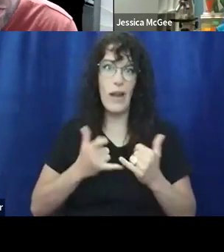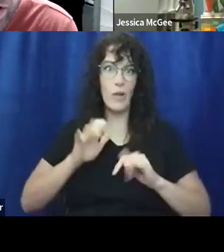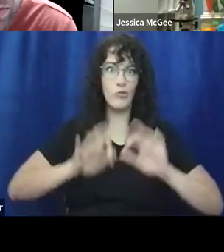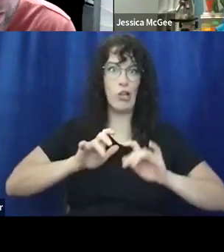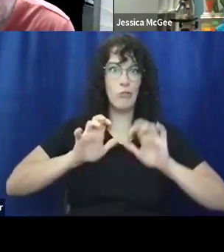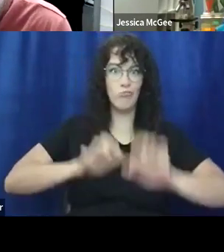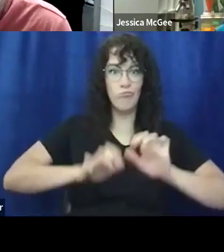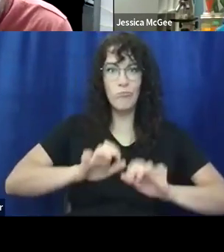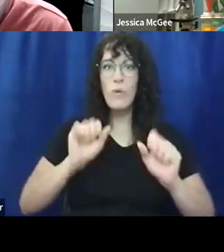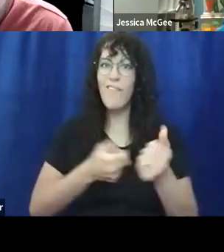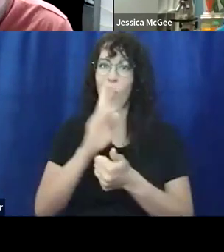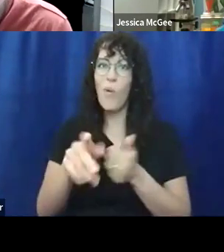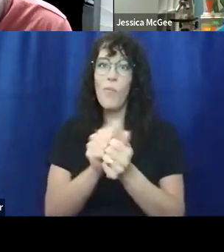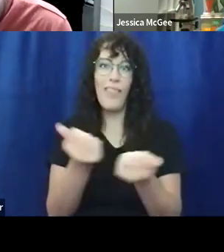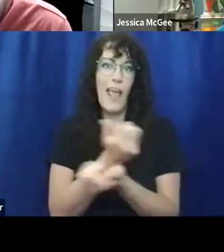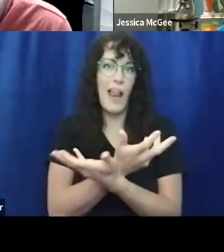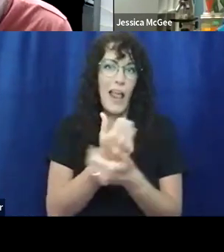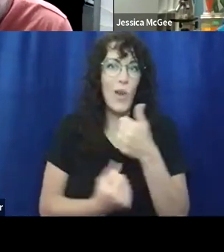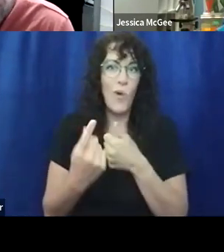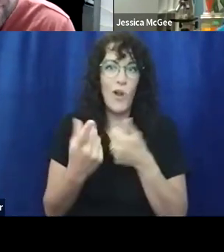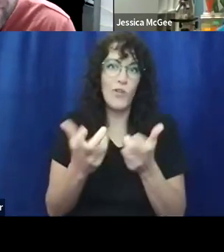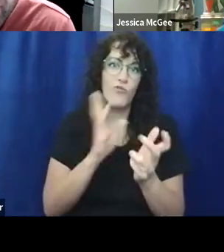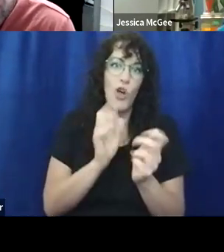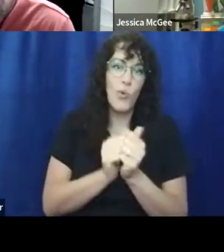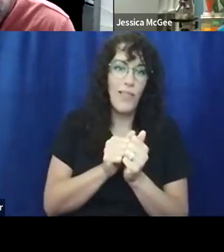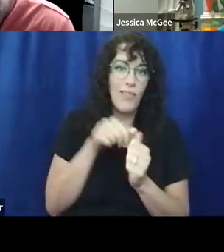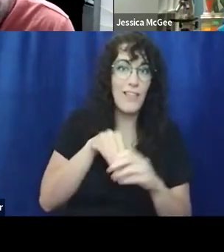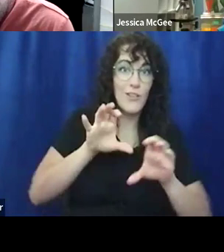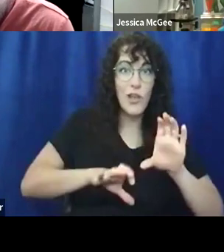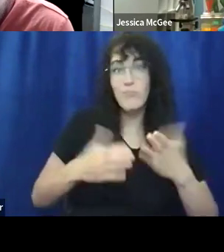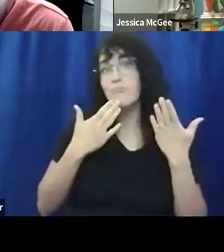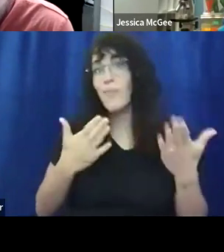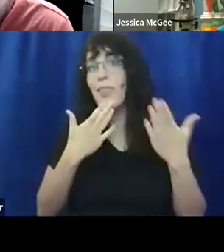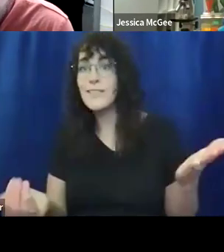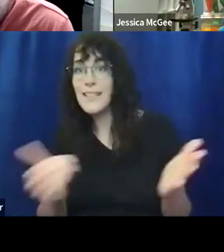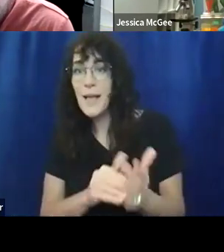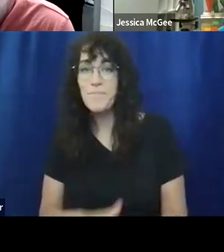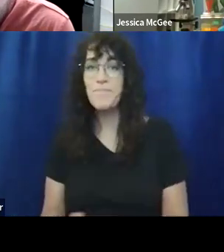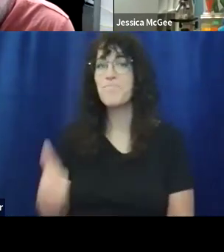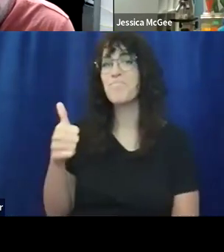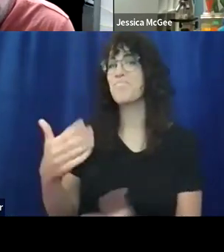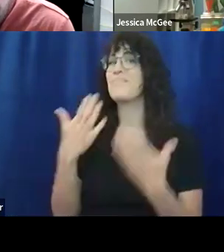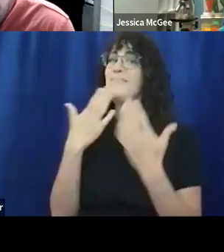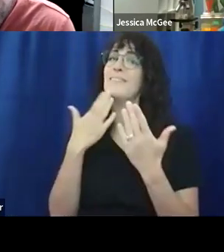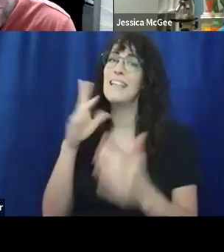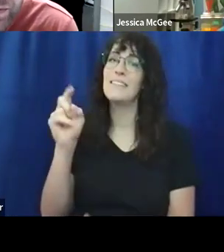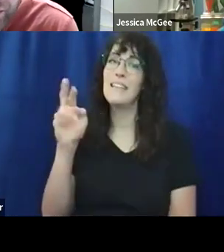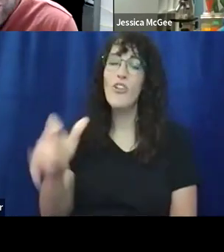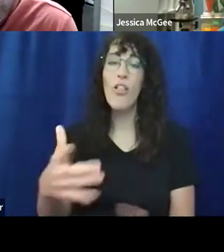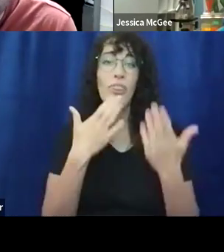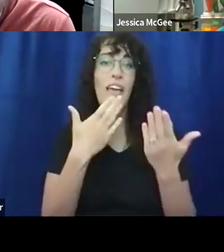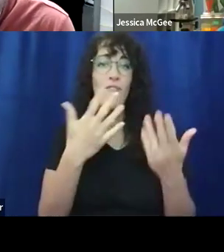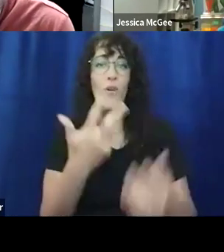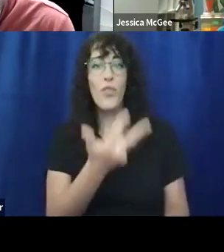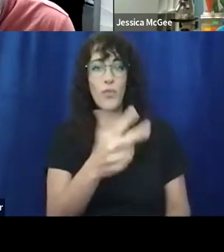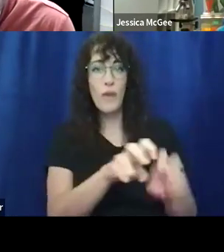you can follow up with anyone you want to talk to, um, in the chat. Thanks again. Thank you so much, Daniel. And thank you to our incredible panelists.